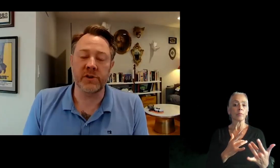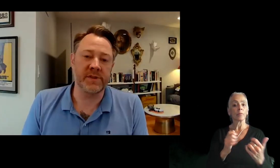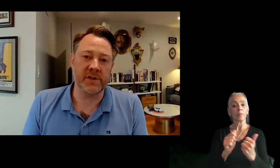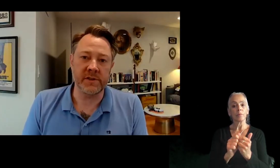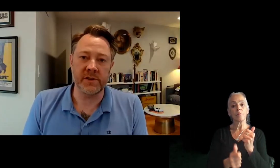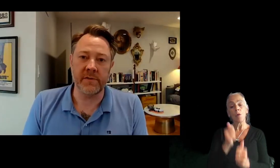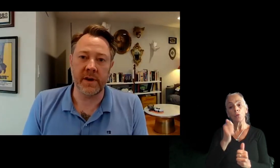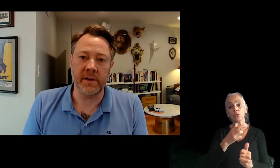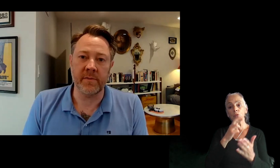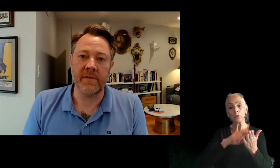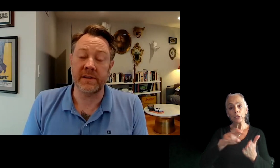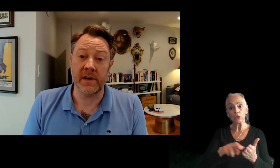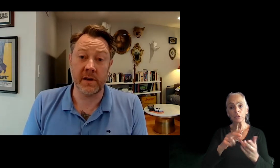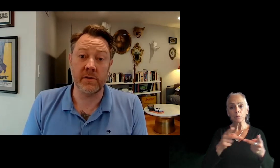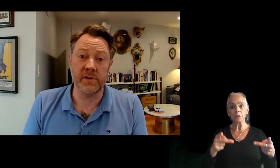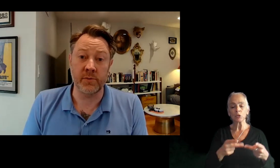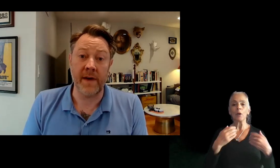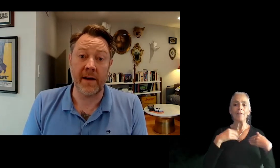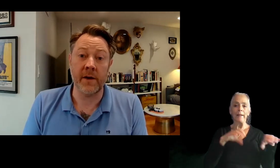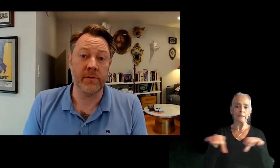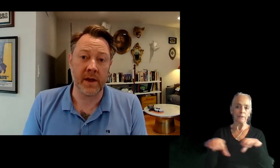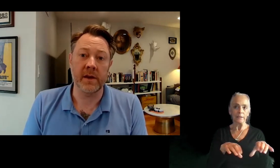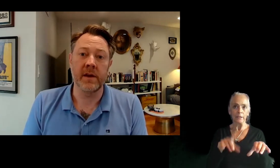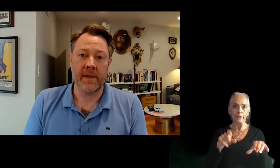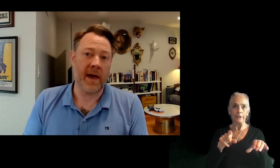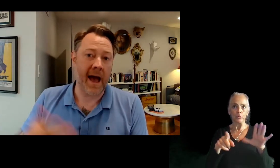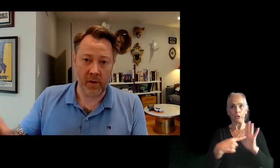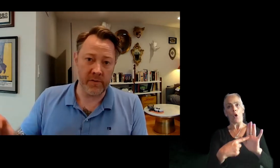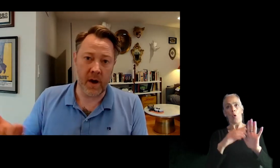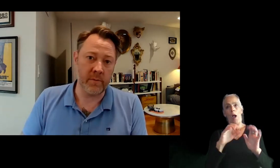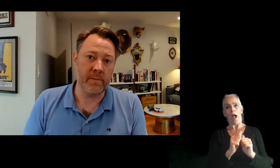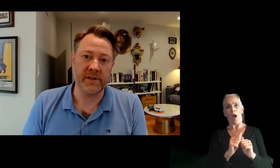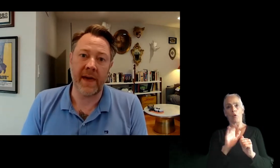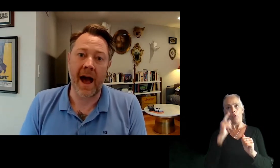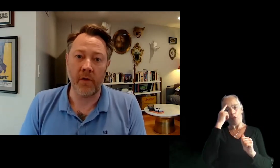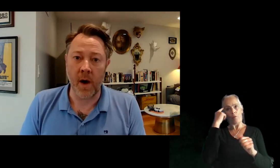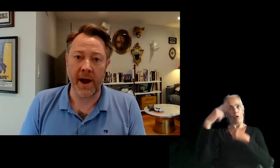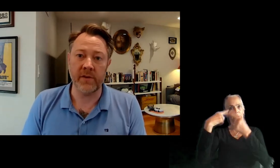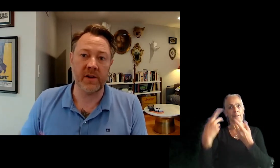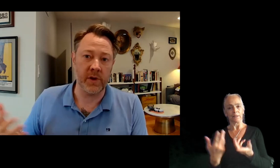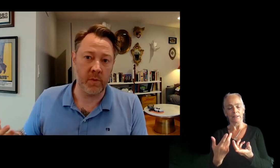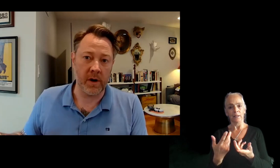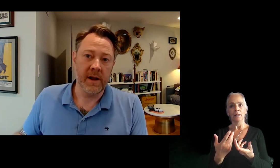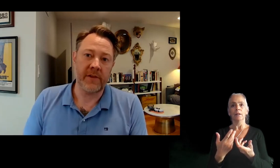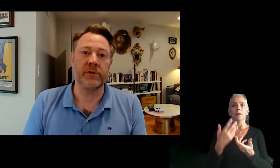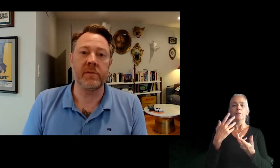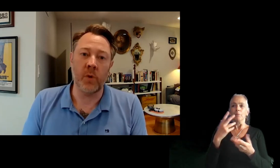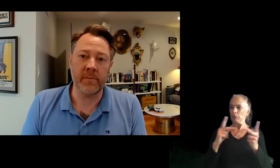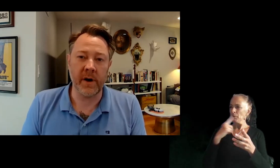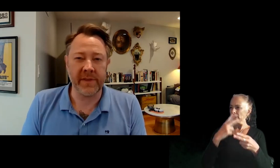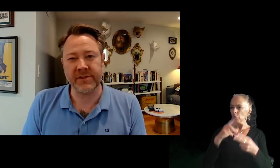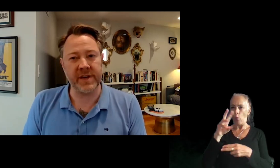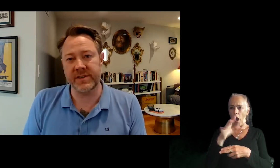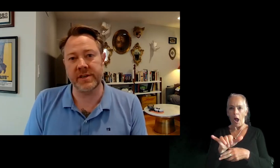most research positions, you're given some kind of activity to do to prove out how you think and the how. Everyone mentioned the how, the why you got to where you were. That's really